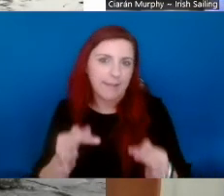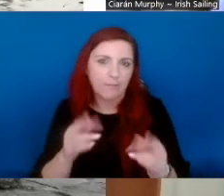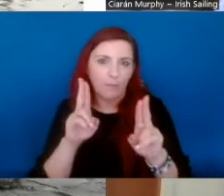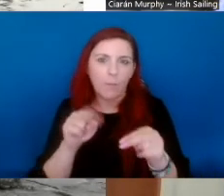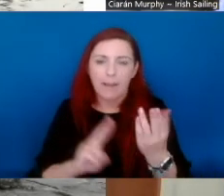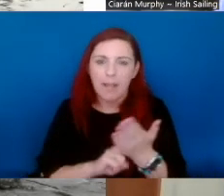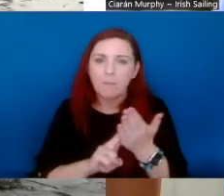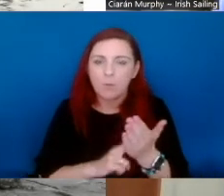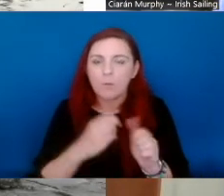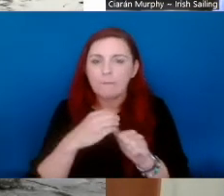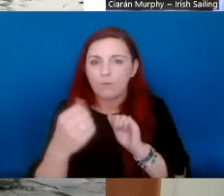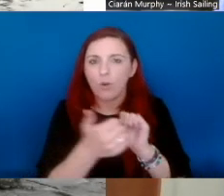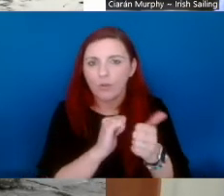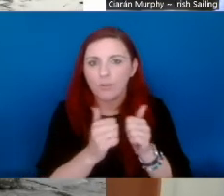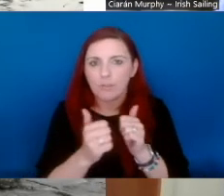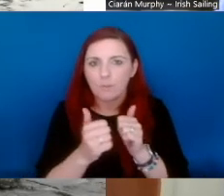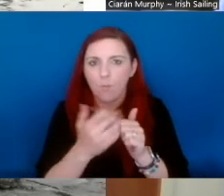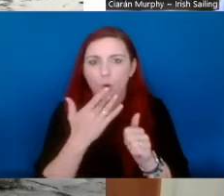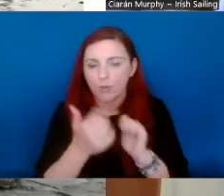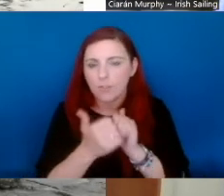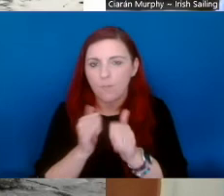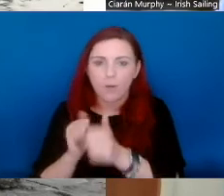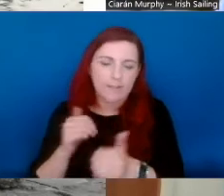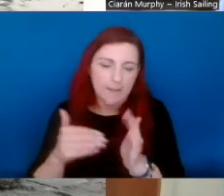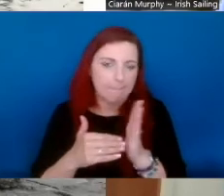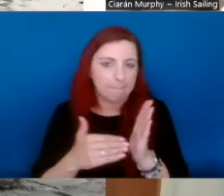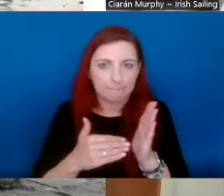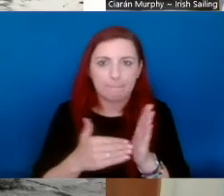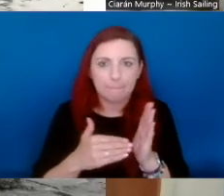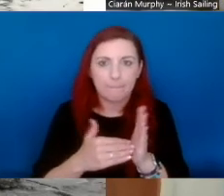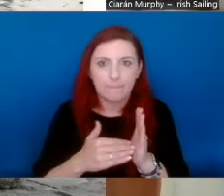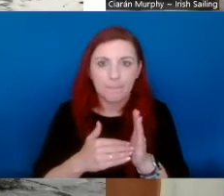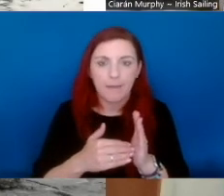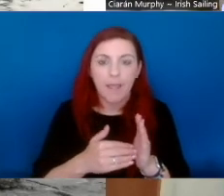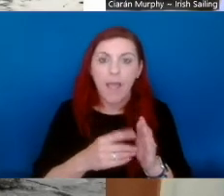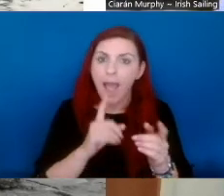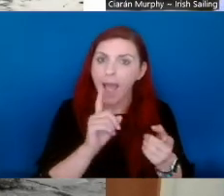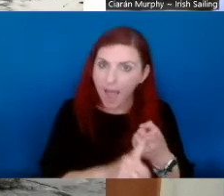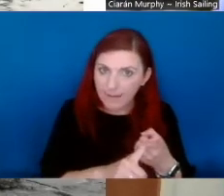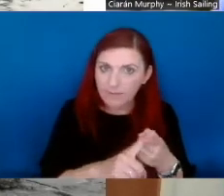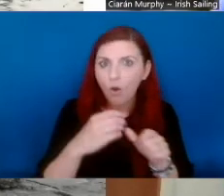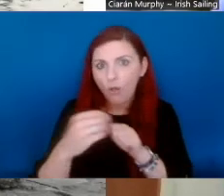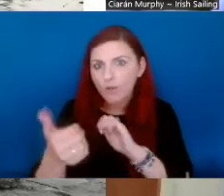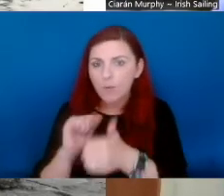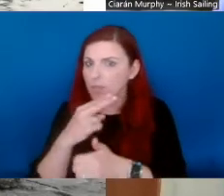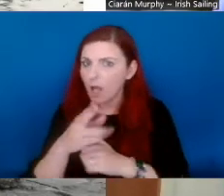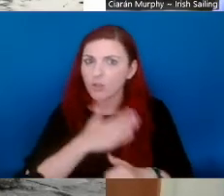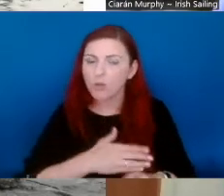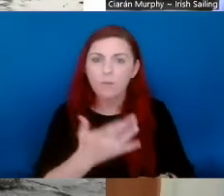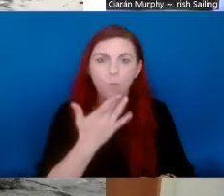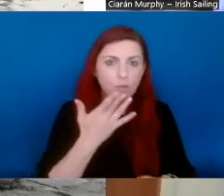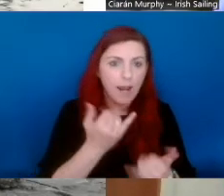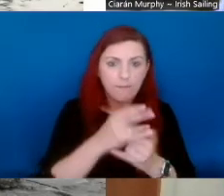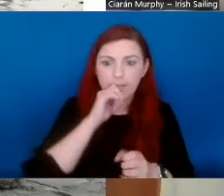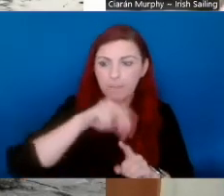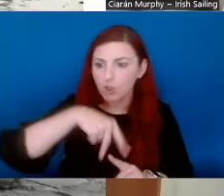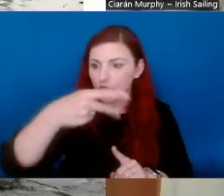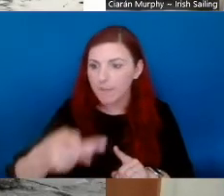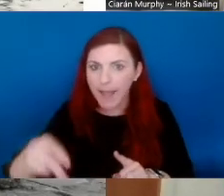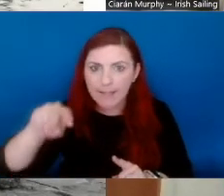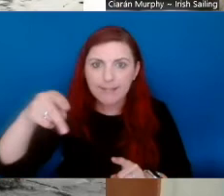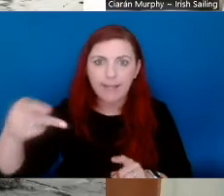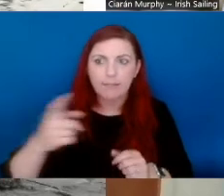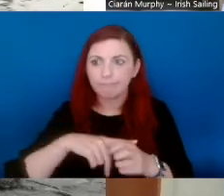out and said, let's go for something really challenging. But definitely we see this product